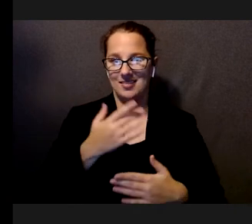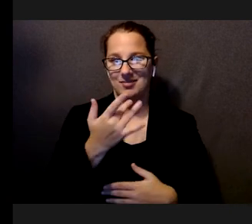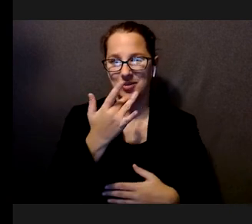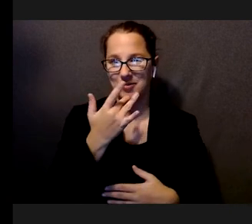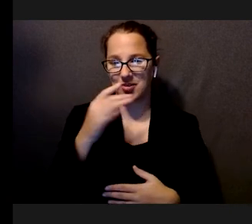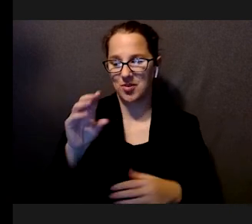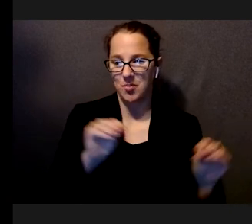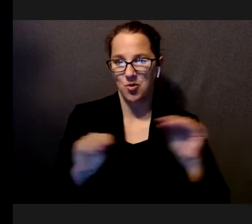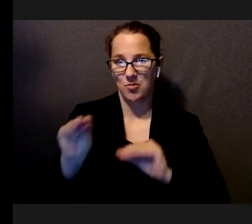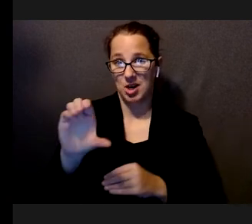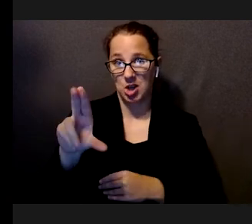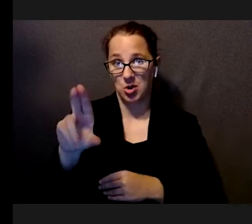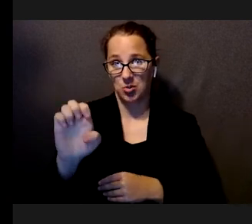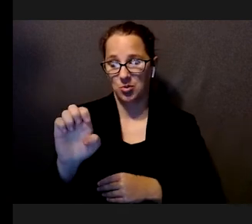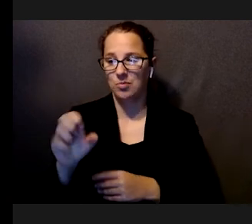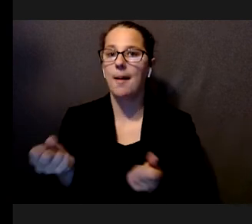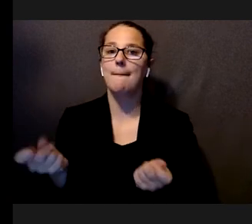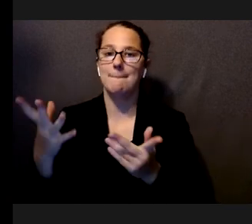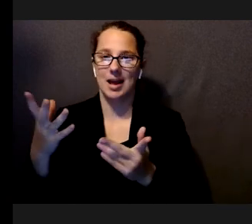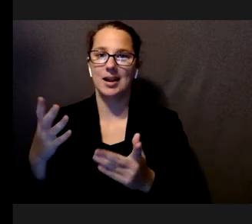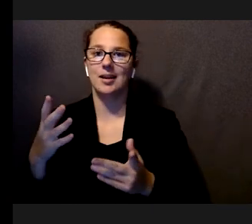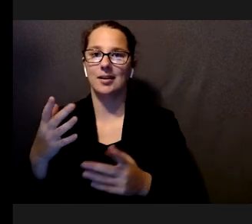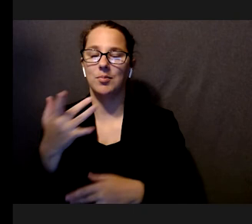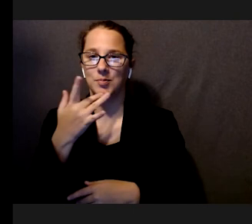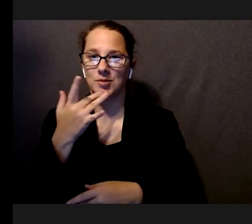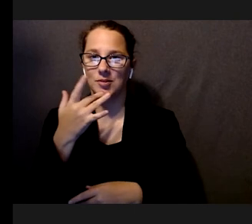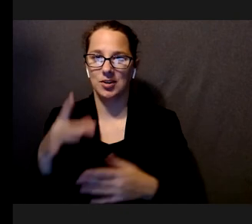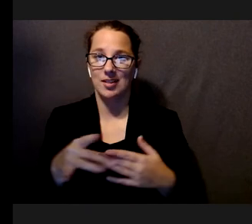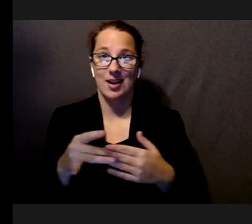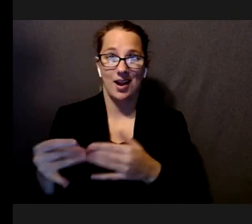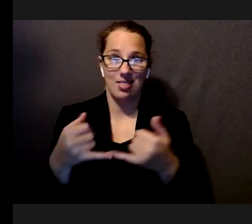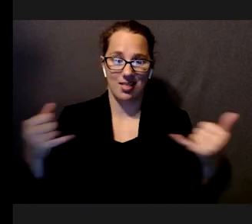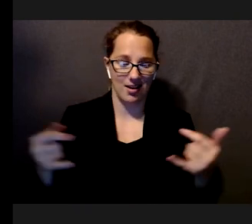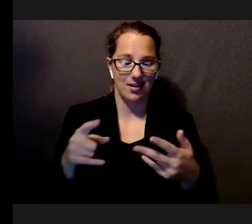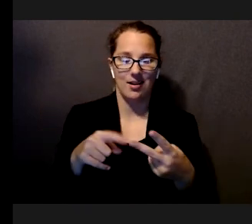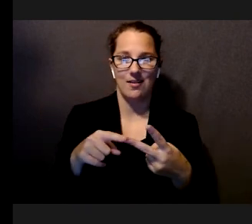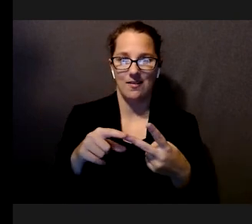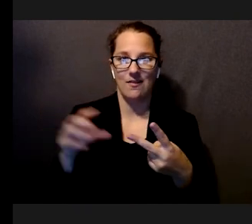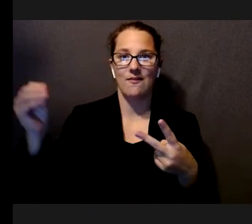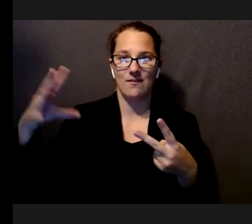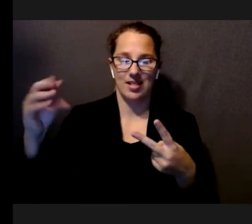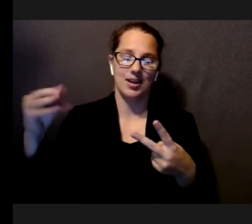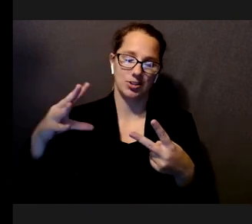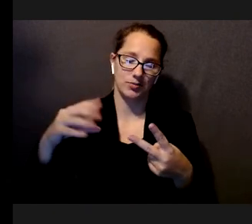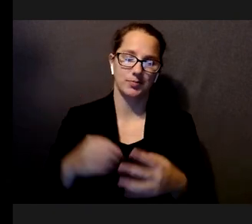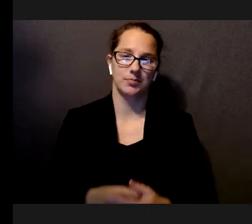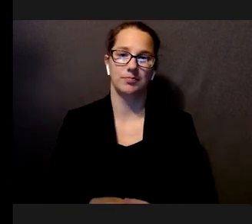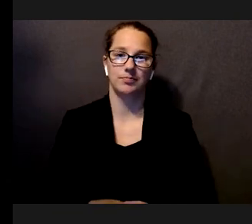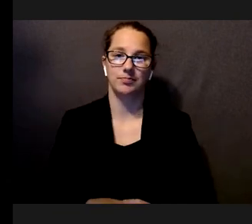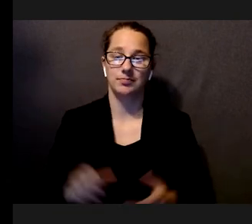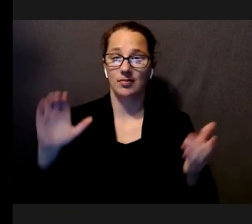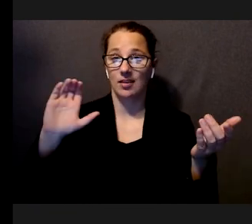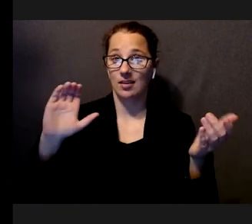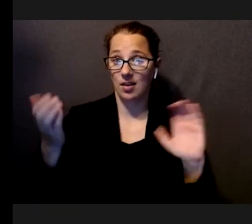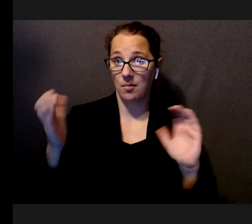liked the guideline and the flash cues. So, when looking at the comparison